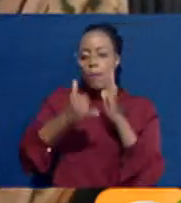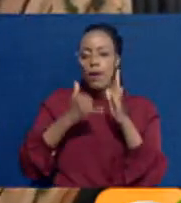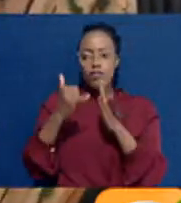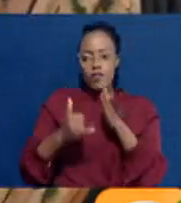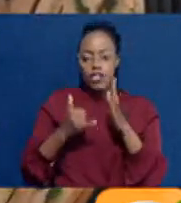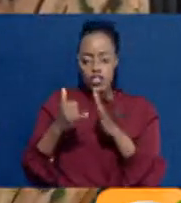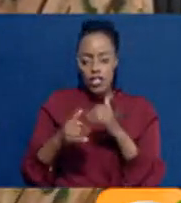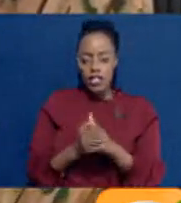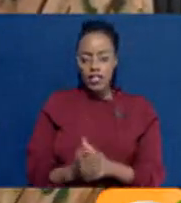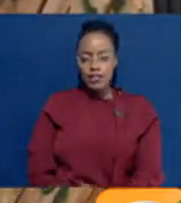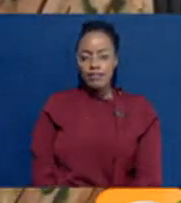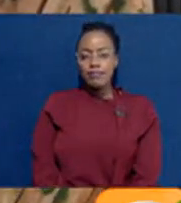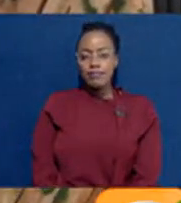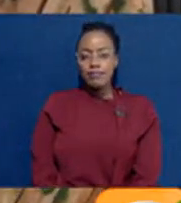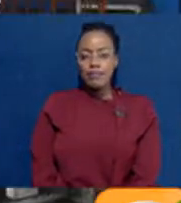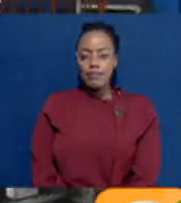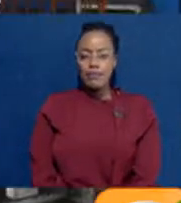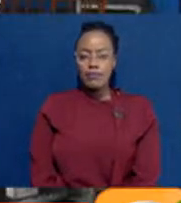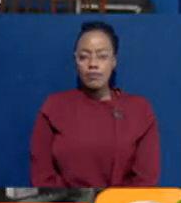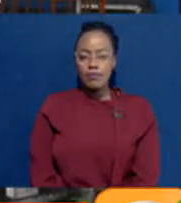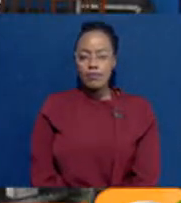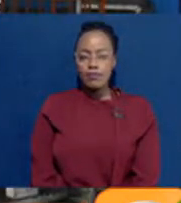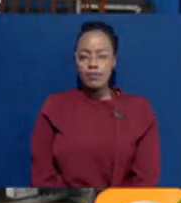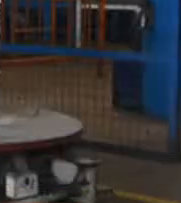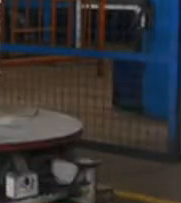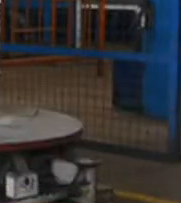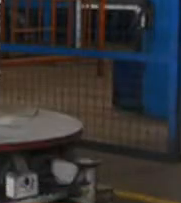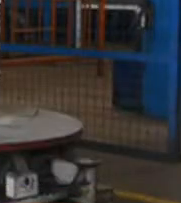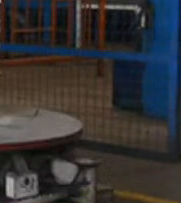Dennis Oteno, Citizen TV.